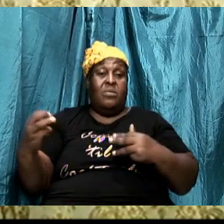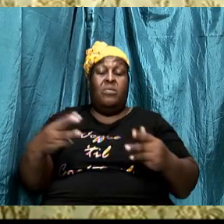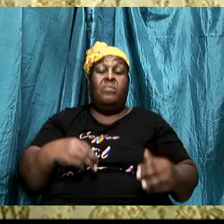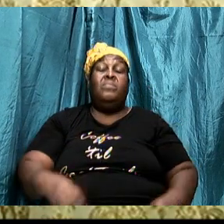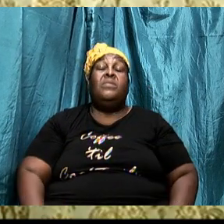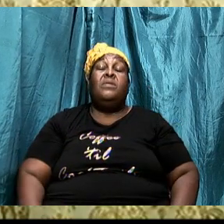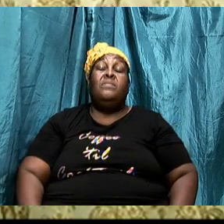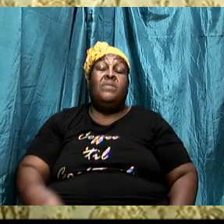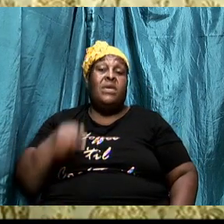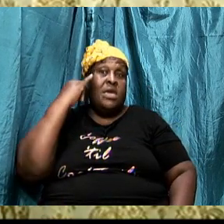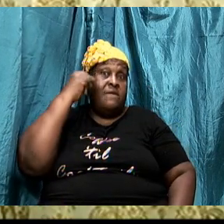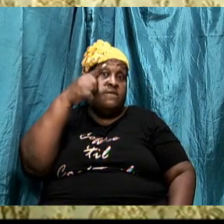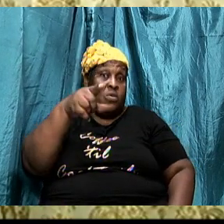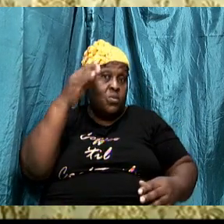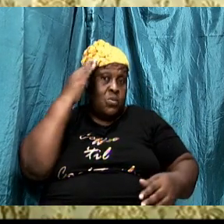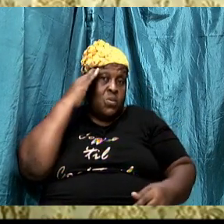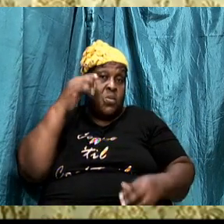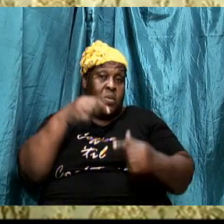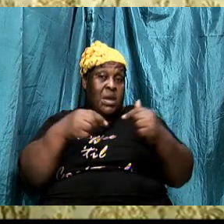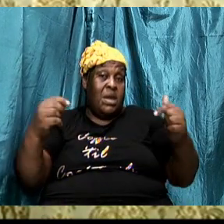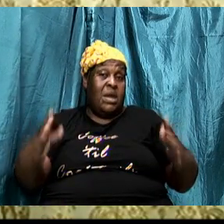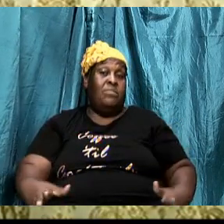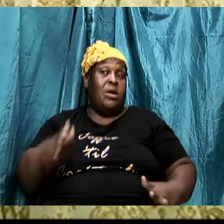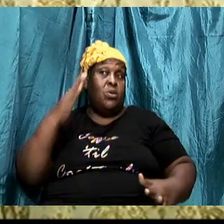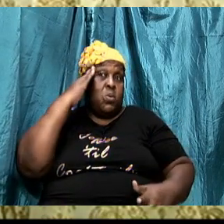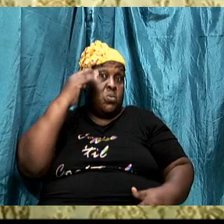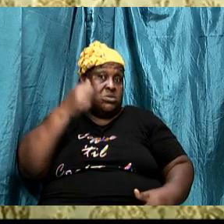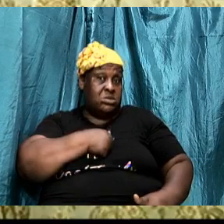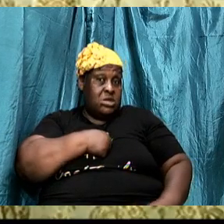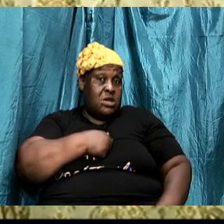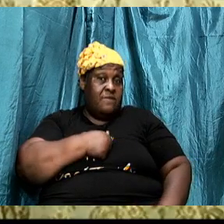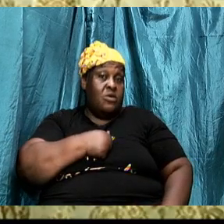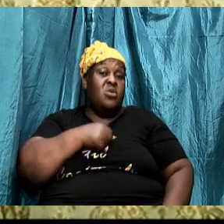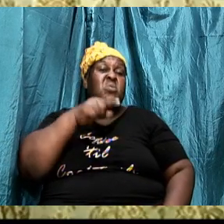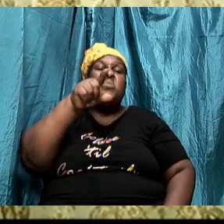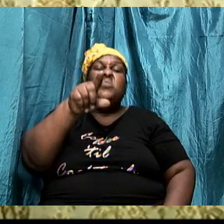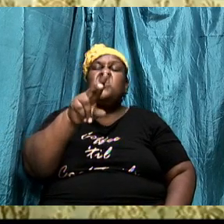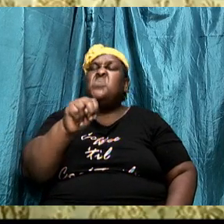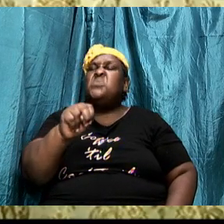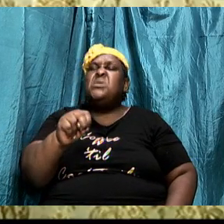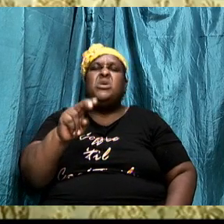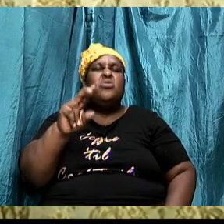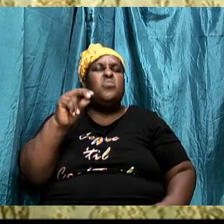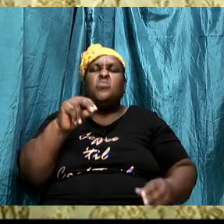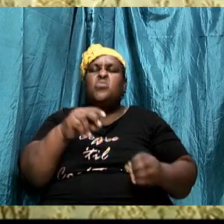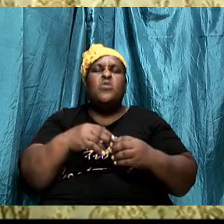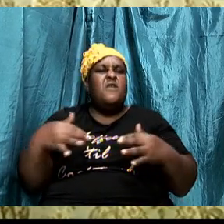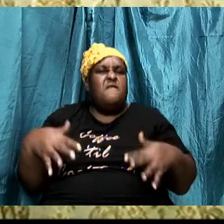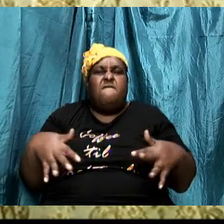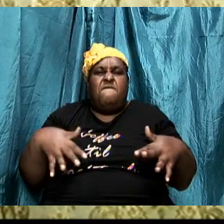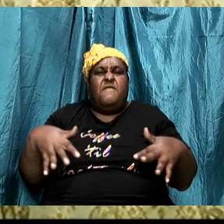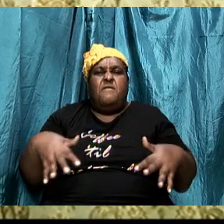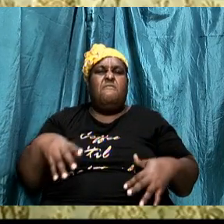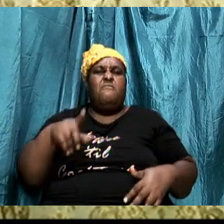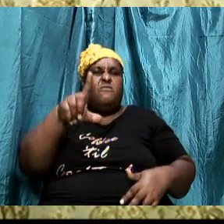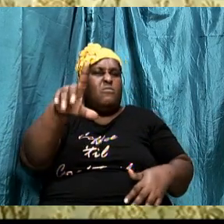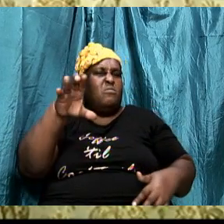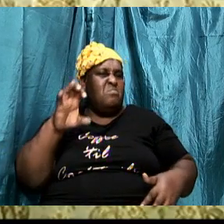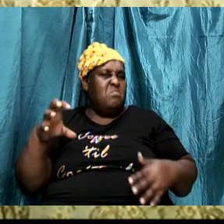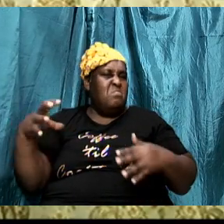if you know the enemy and know yourself you need not to fear the result of a hundred battle